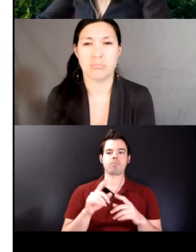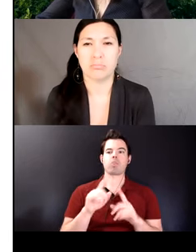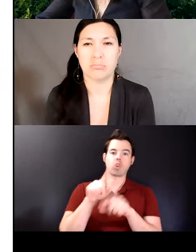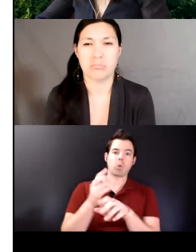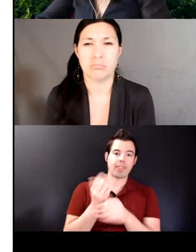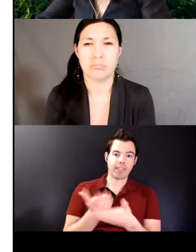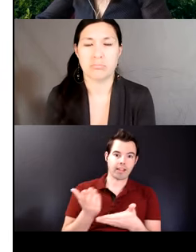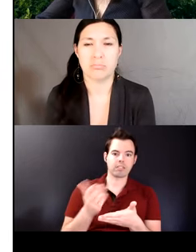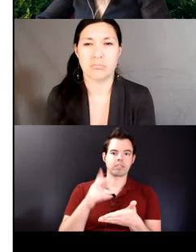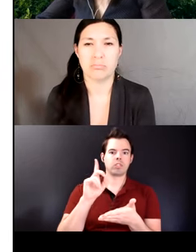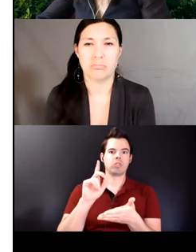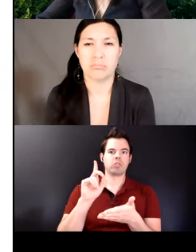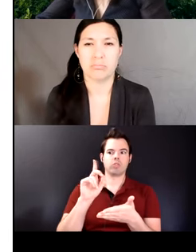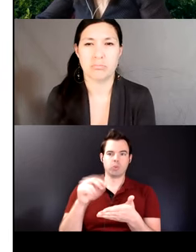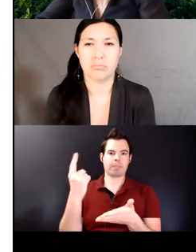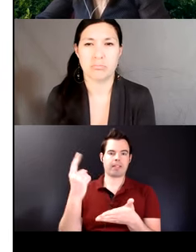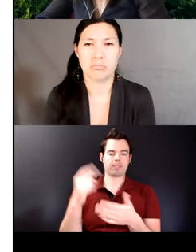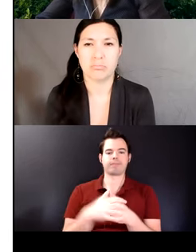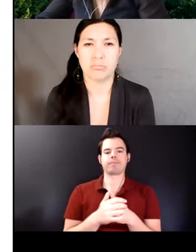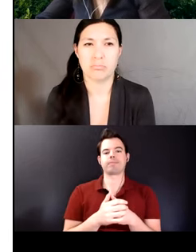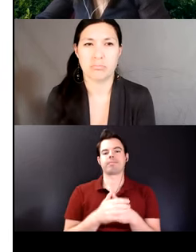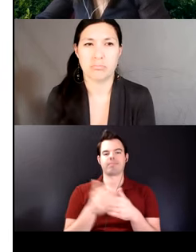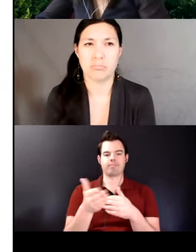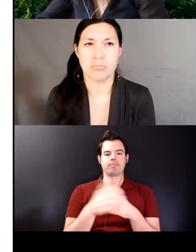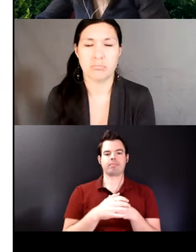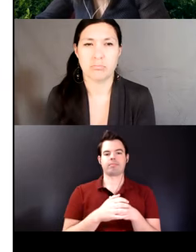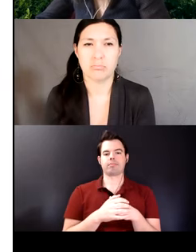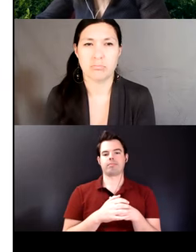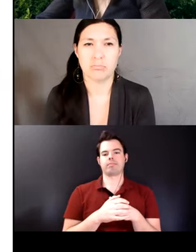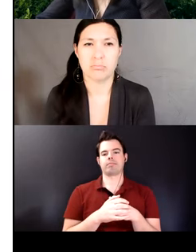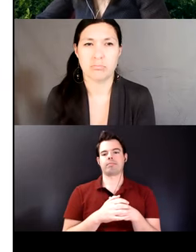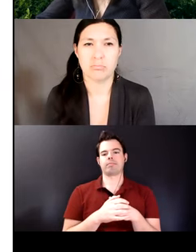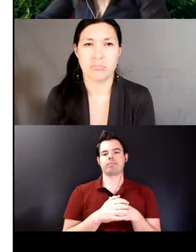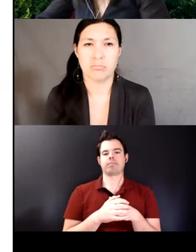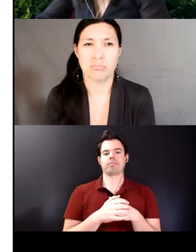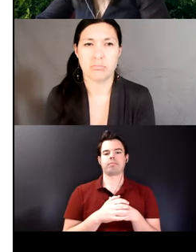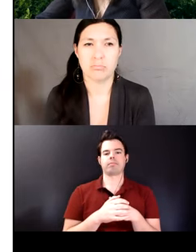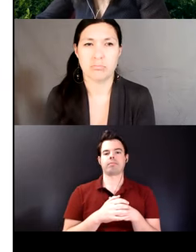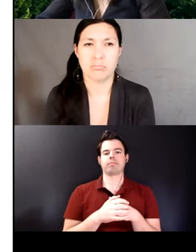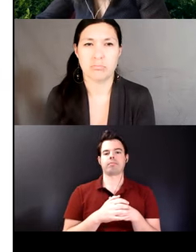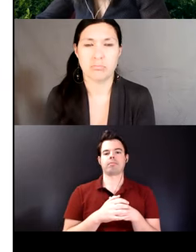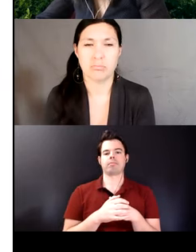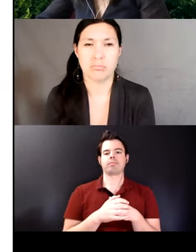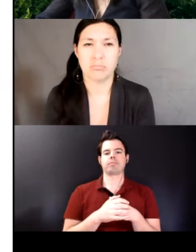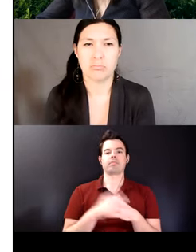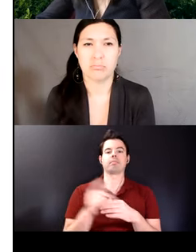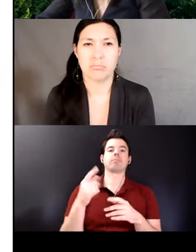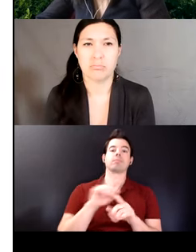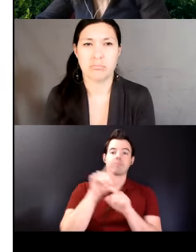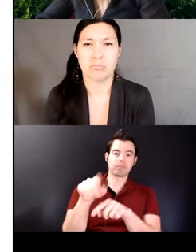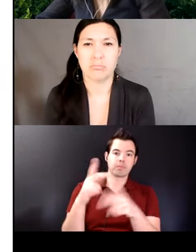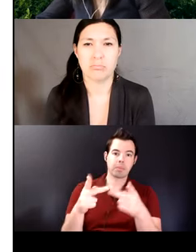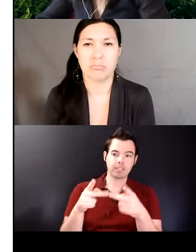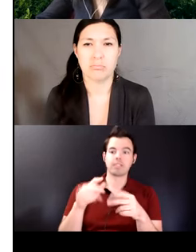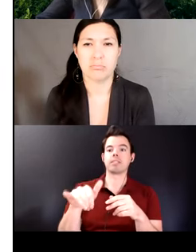for example in 22 i went and cut off the straw from that